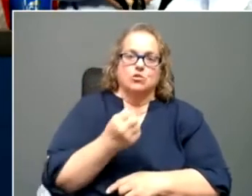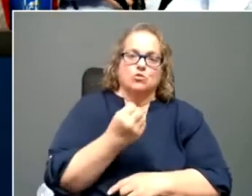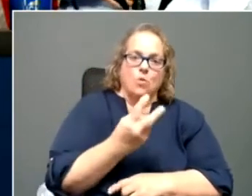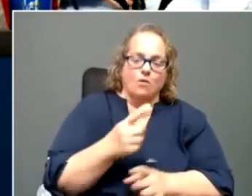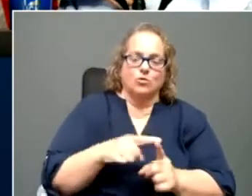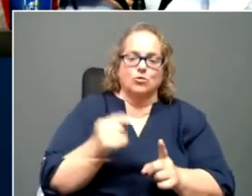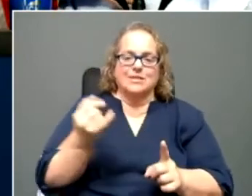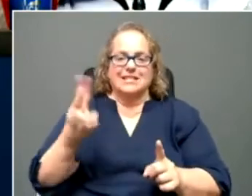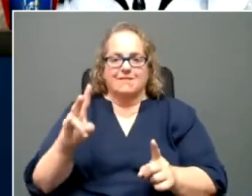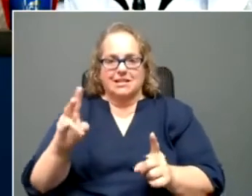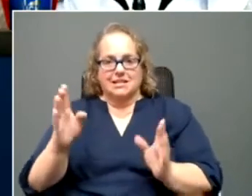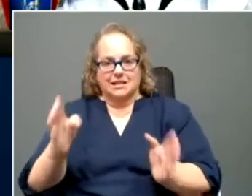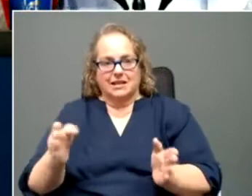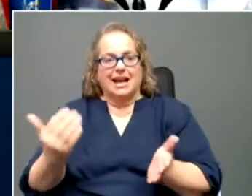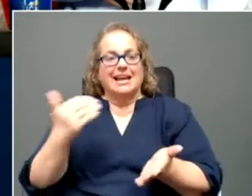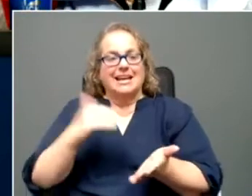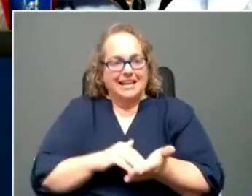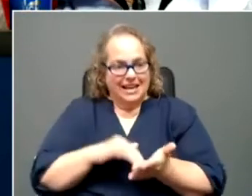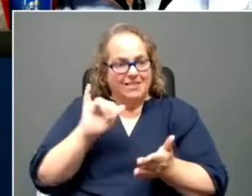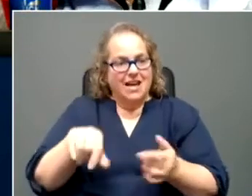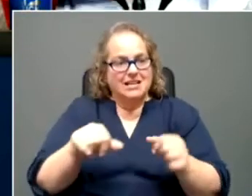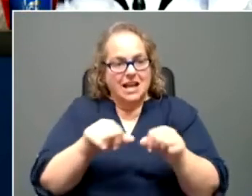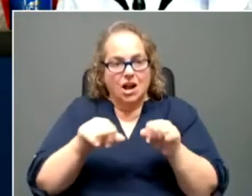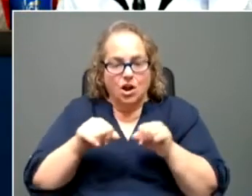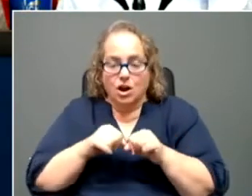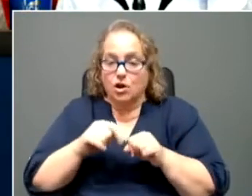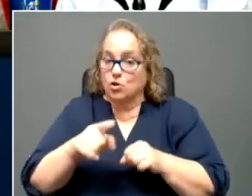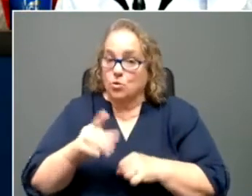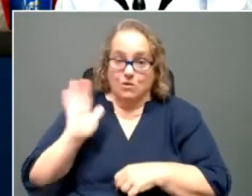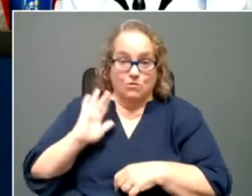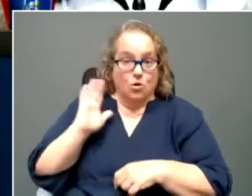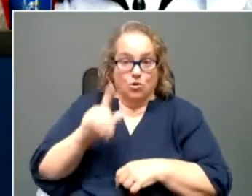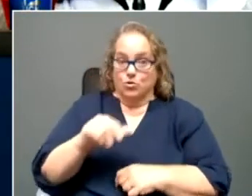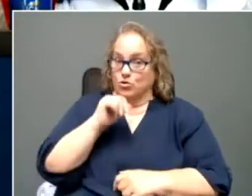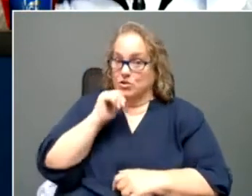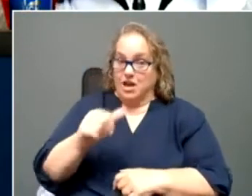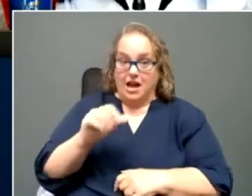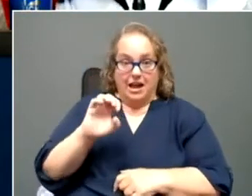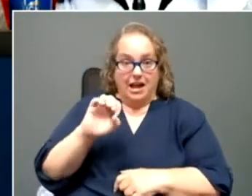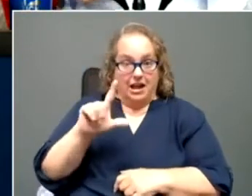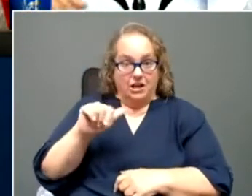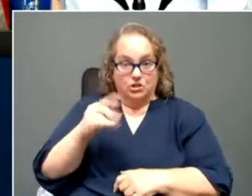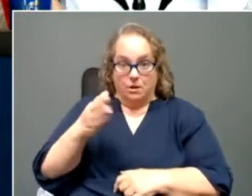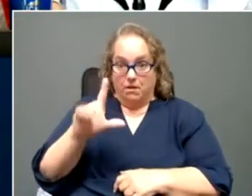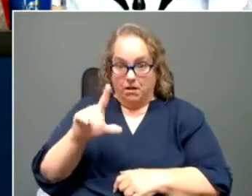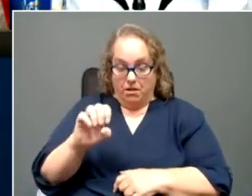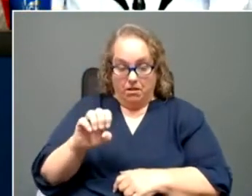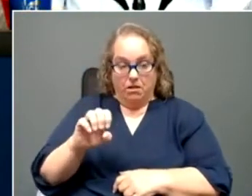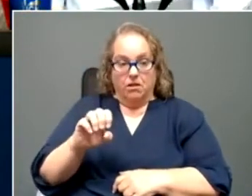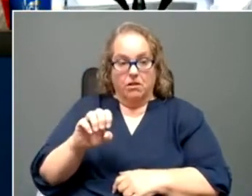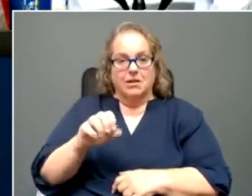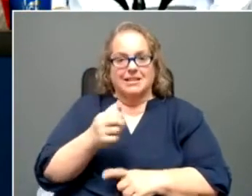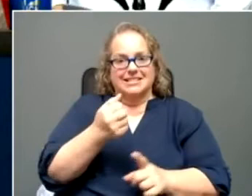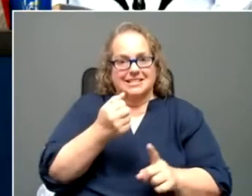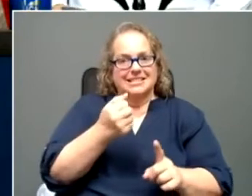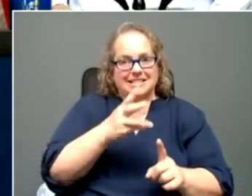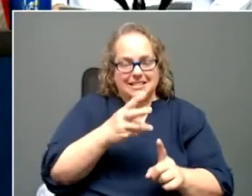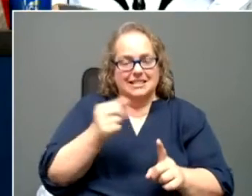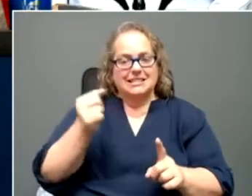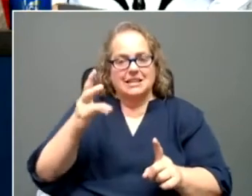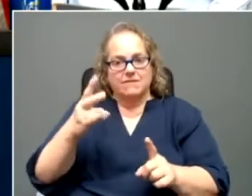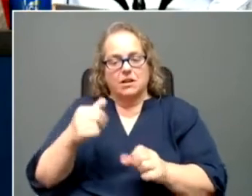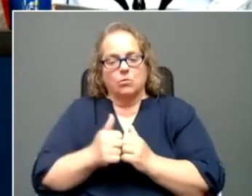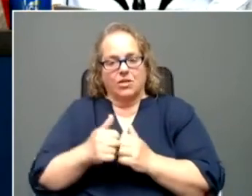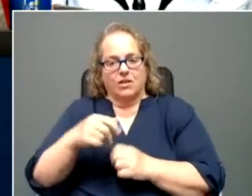that's an area that, um, that hadn't been eligible, uh, other than 16 and 17 year olds with Pfizer. And so we have, um,